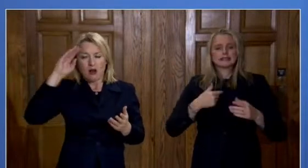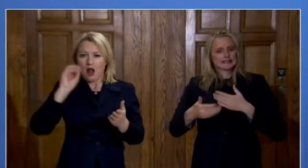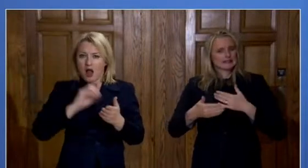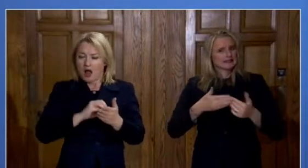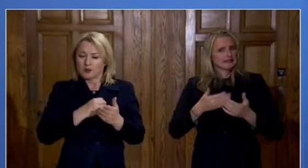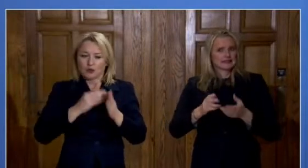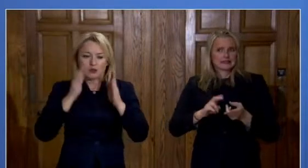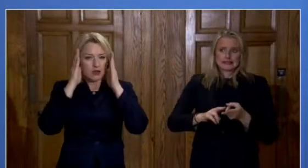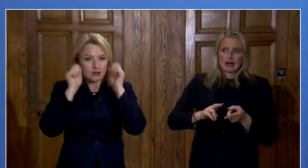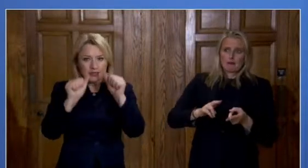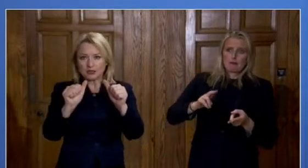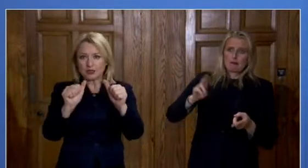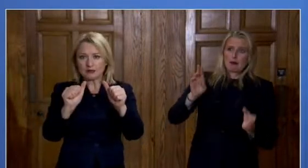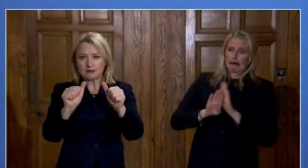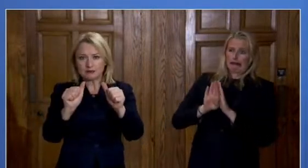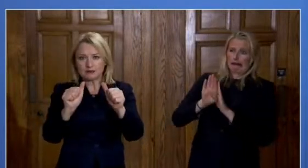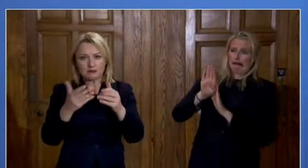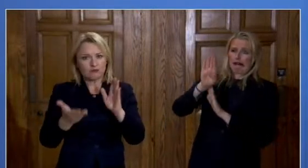that we're now seeing